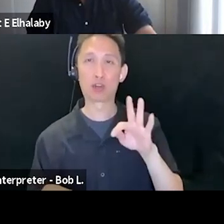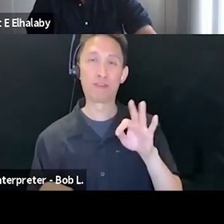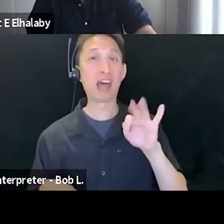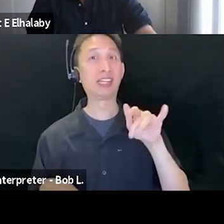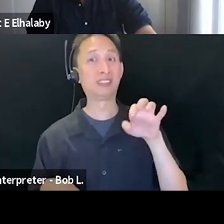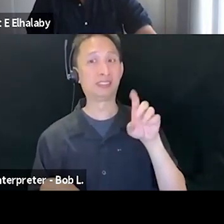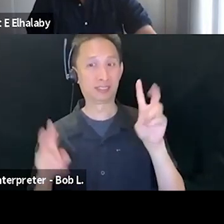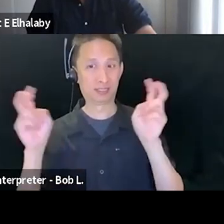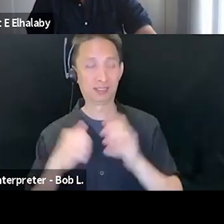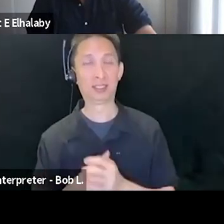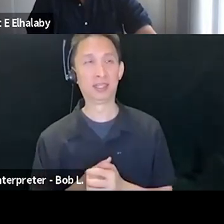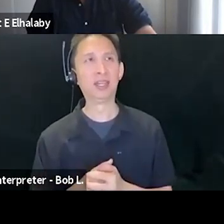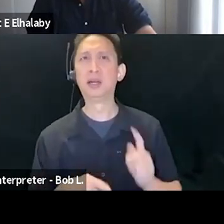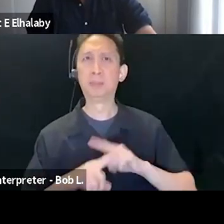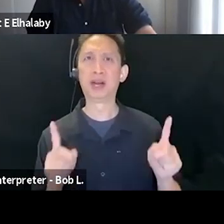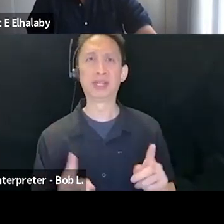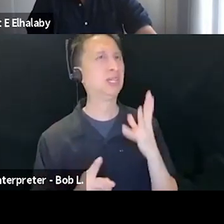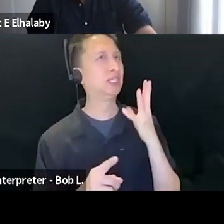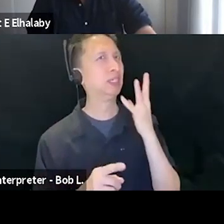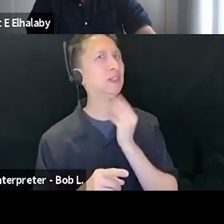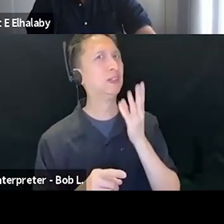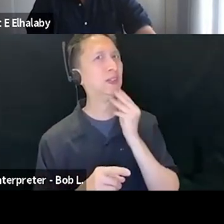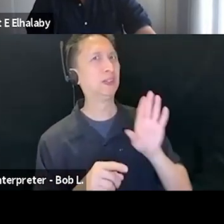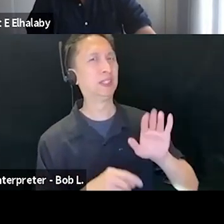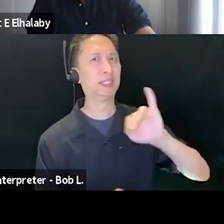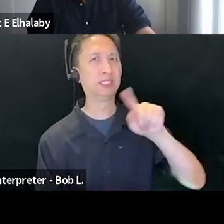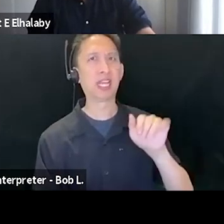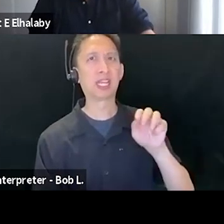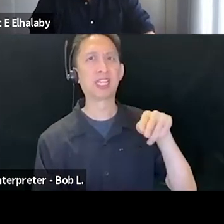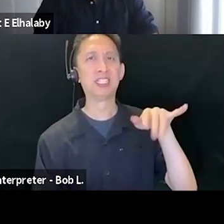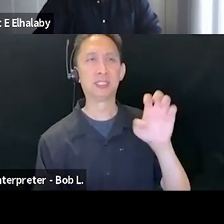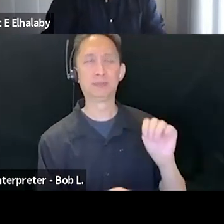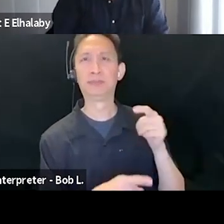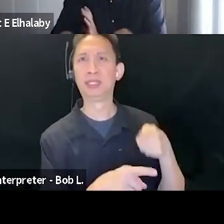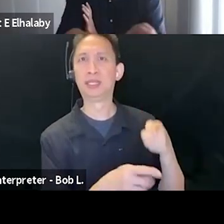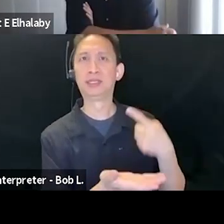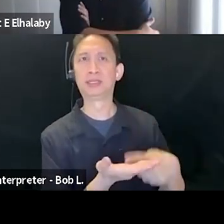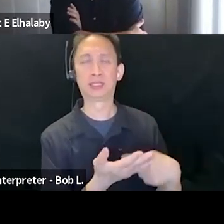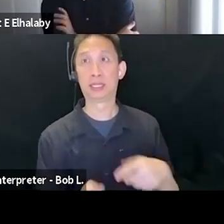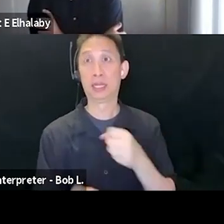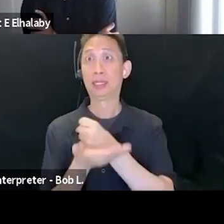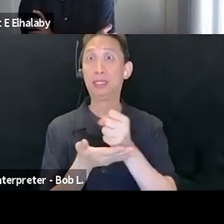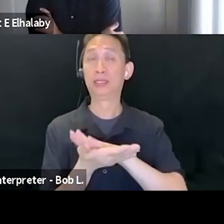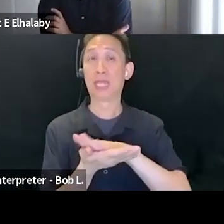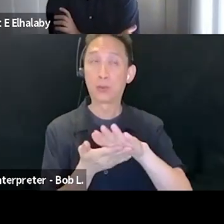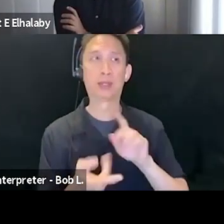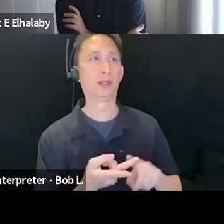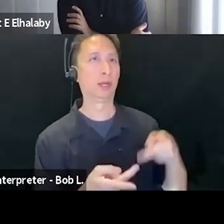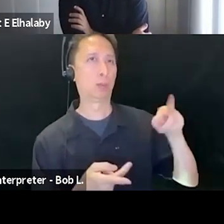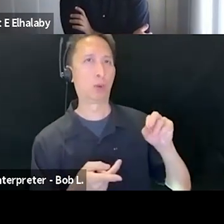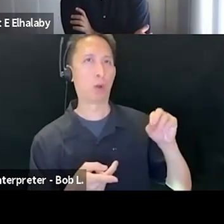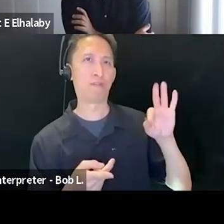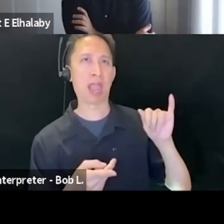Zionism, there's something about this, this movement that it's about, you know, the sacred and the profane, the supremacy of one group. So